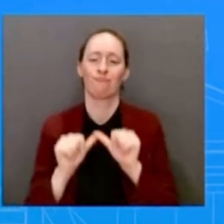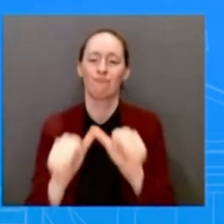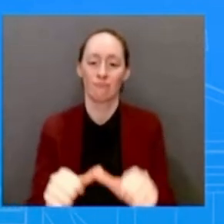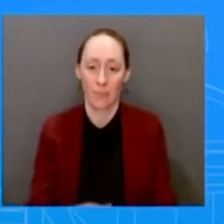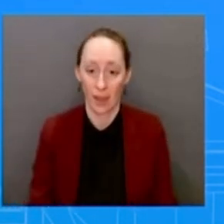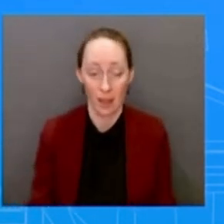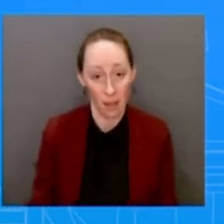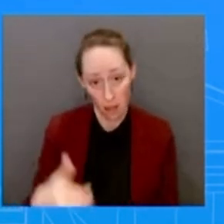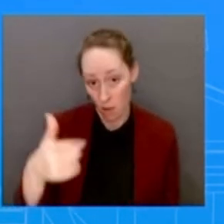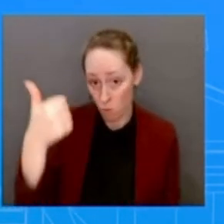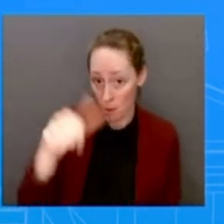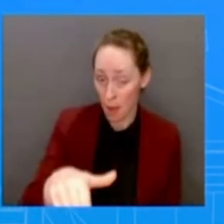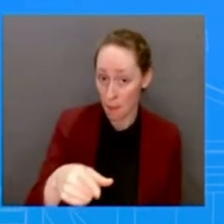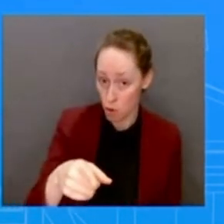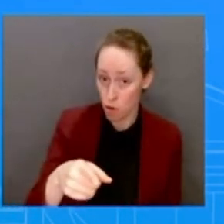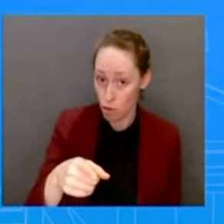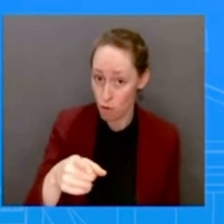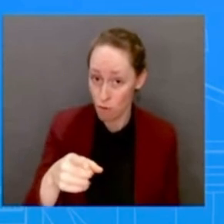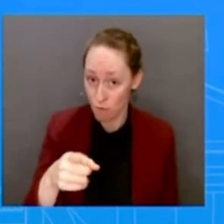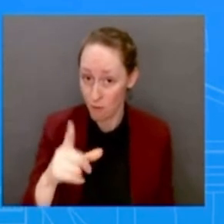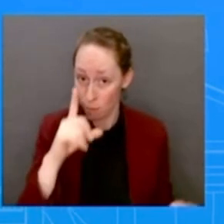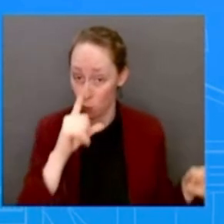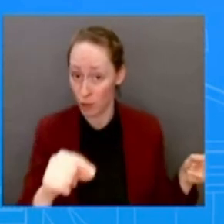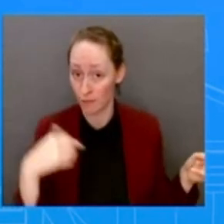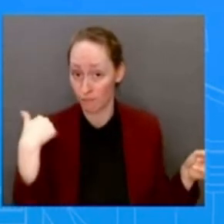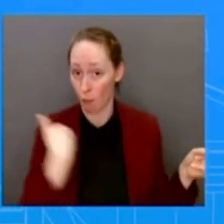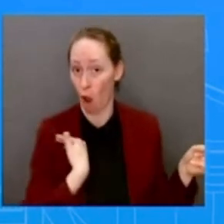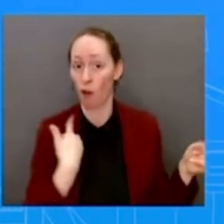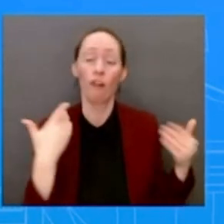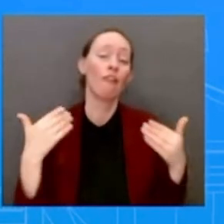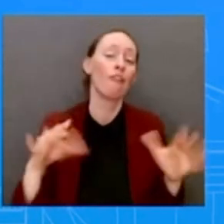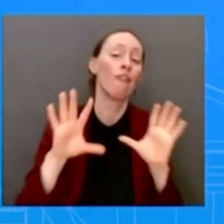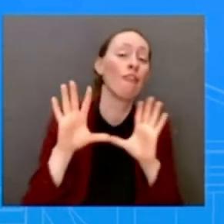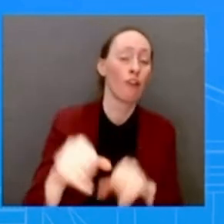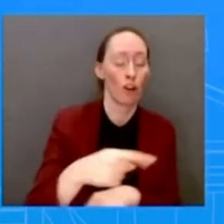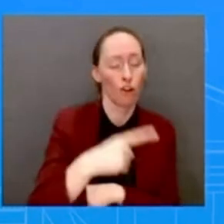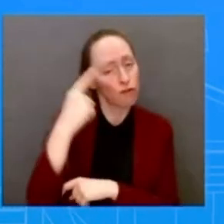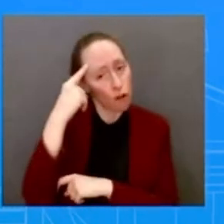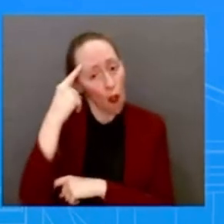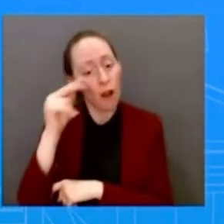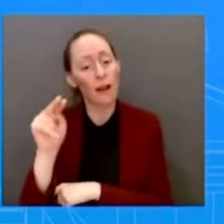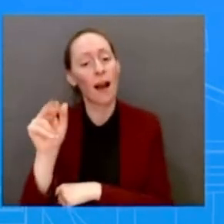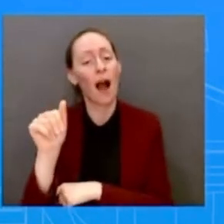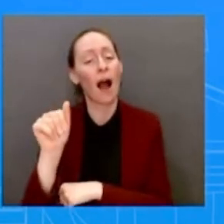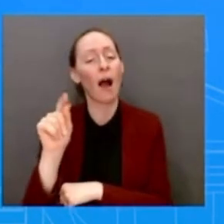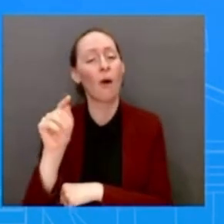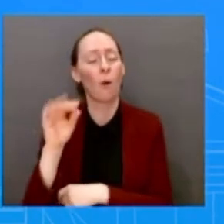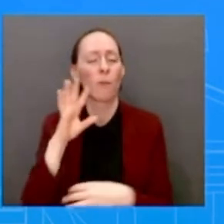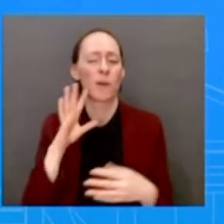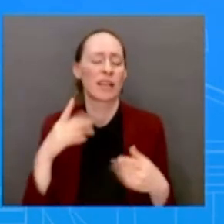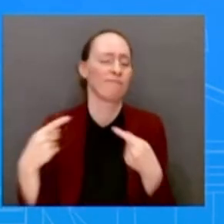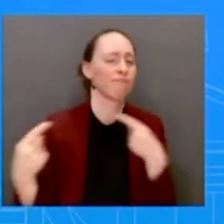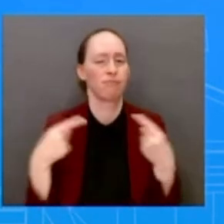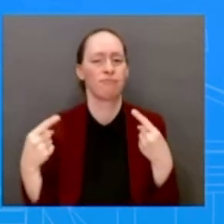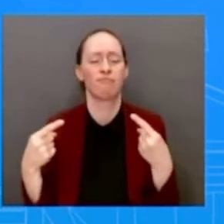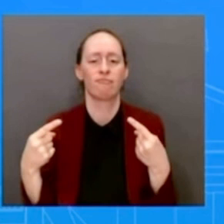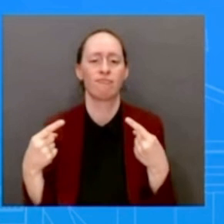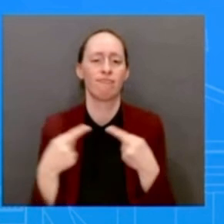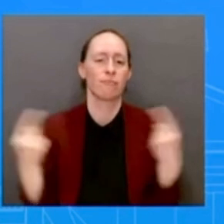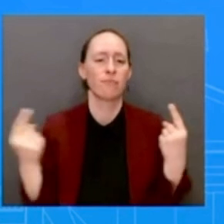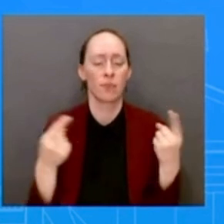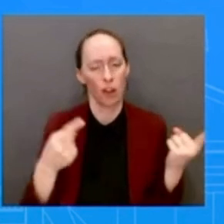out on this war, he thought that NATO would be divided. He thought that the West would be divided. And we just have not seen that. If anything, we're seeing